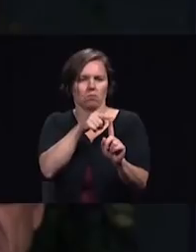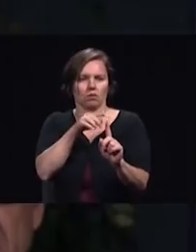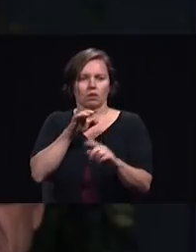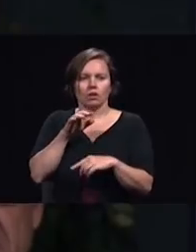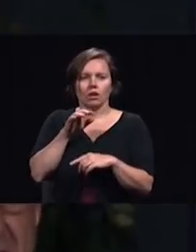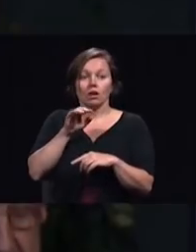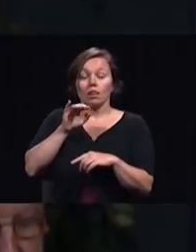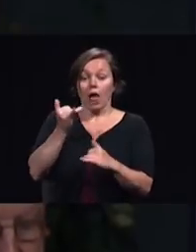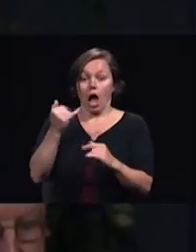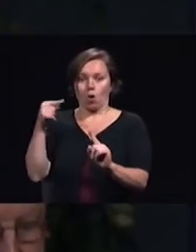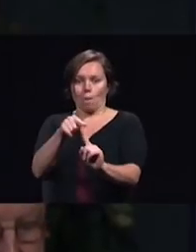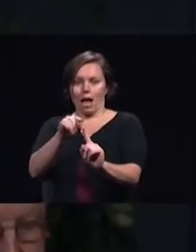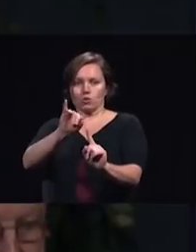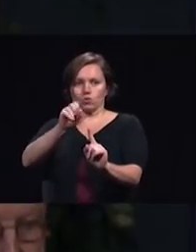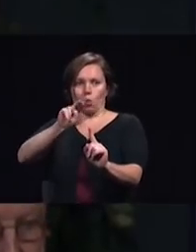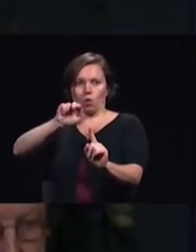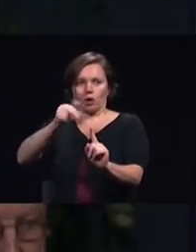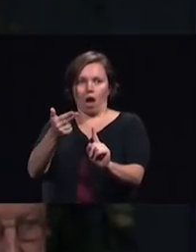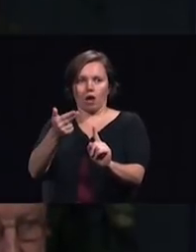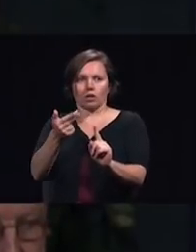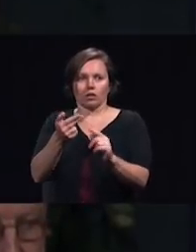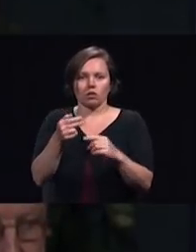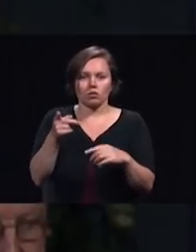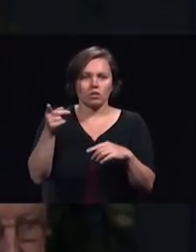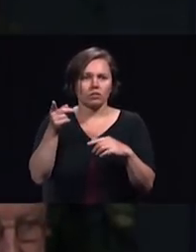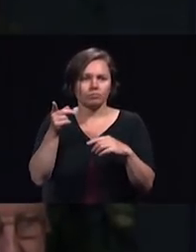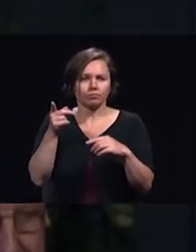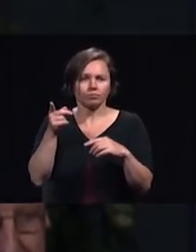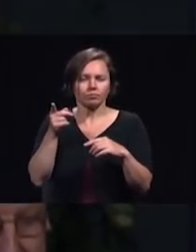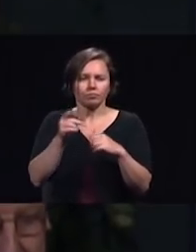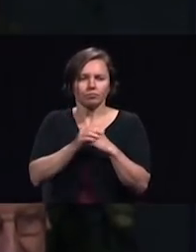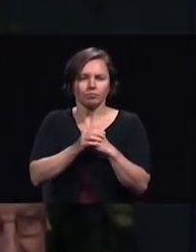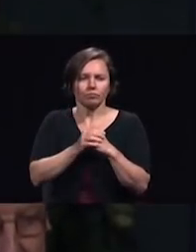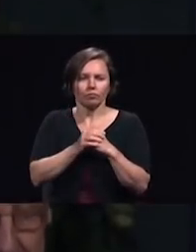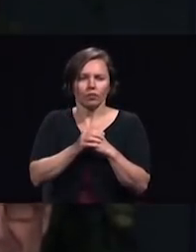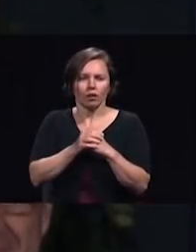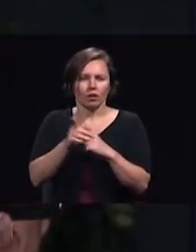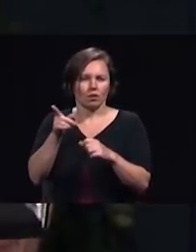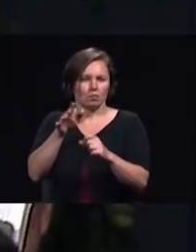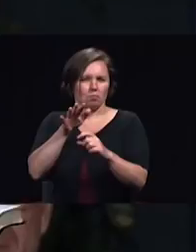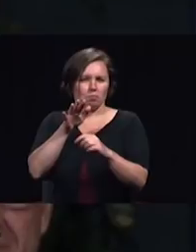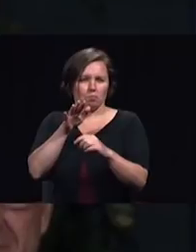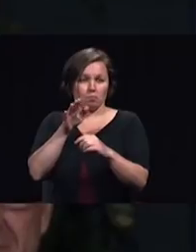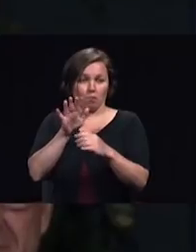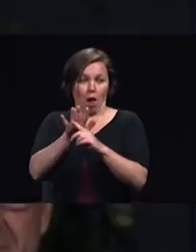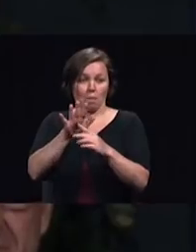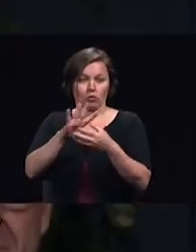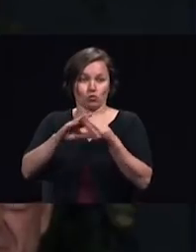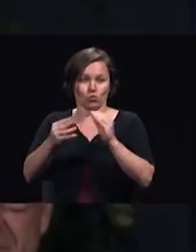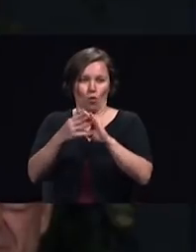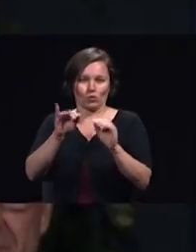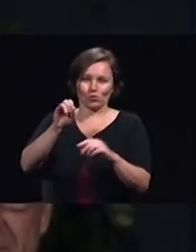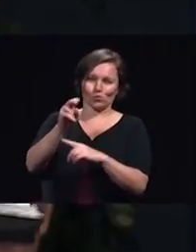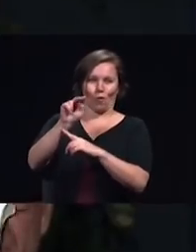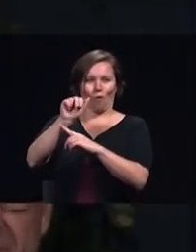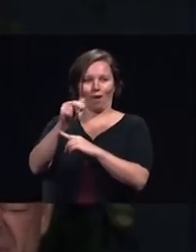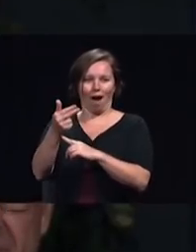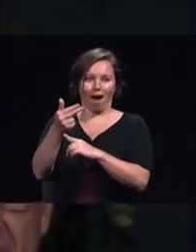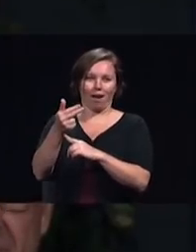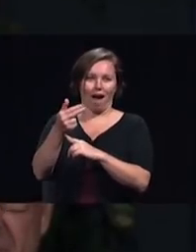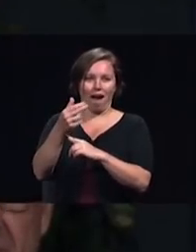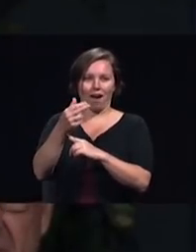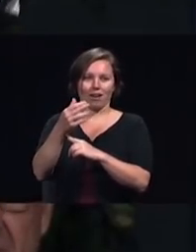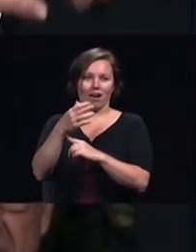on the most well-known and recounted portion of Jonah's story found in Jonah 1 and 2 his attempted